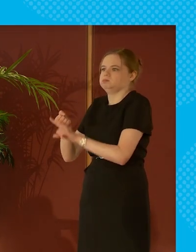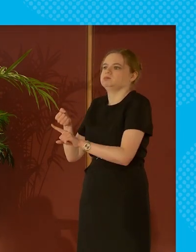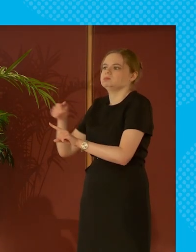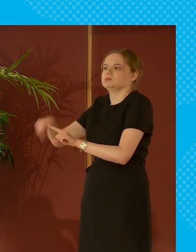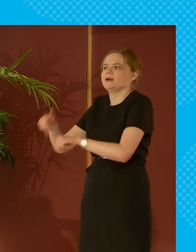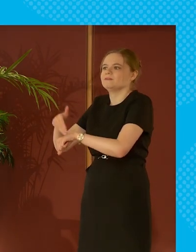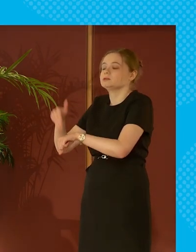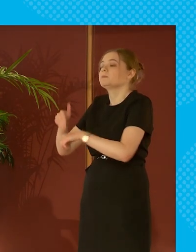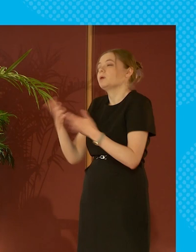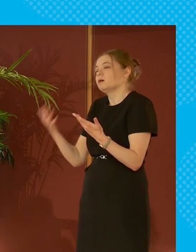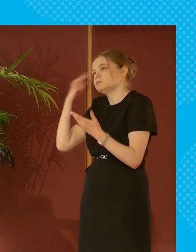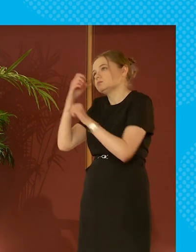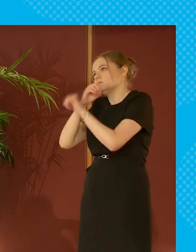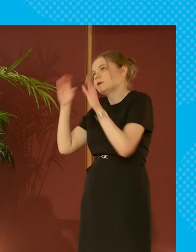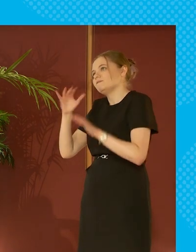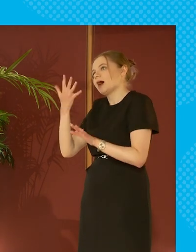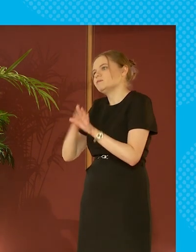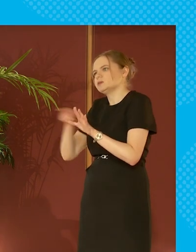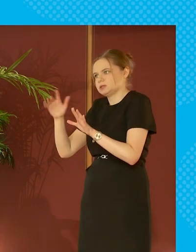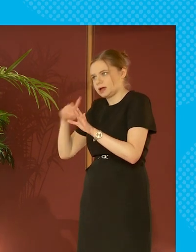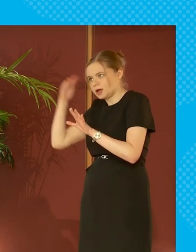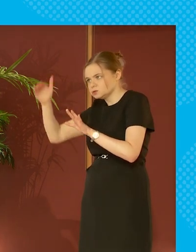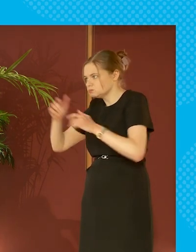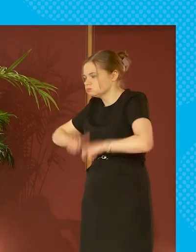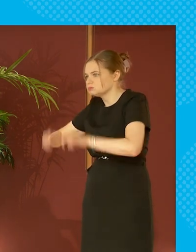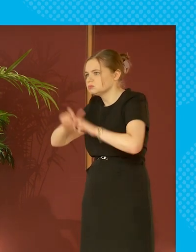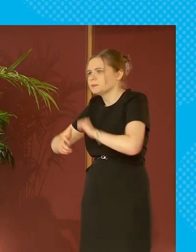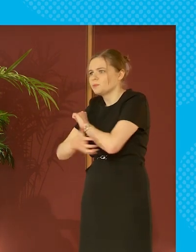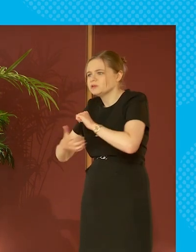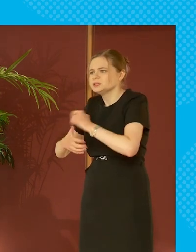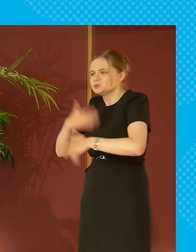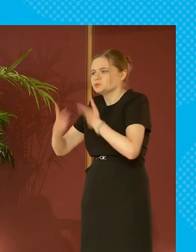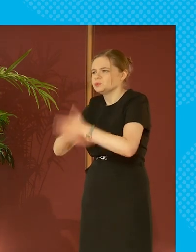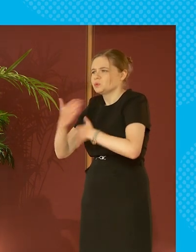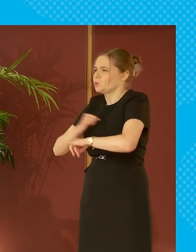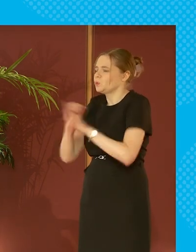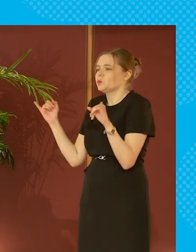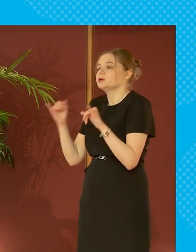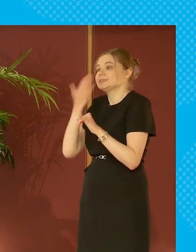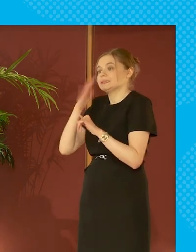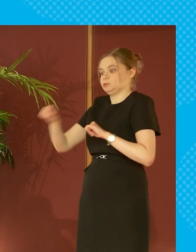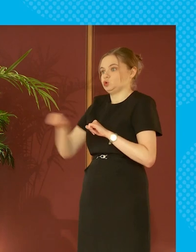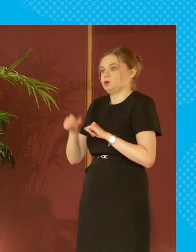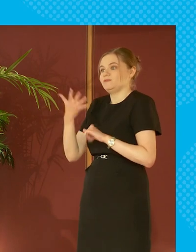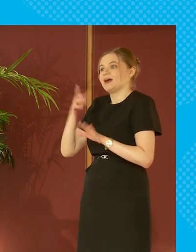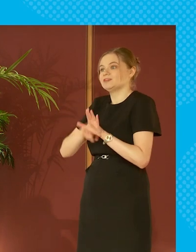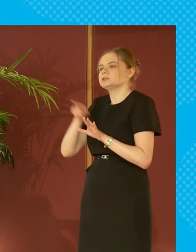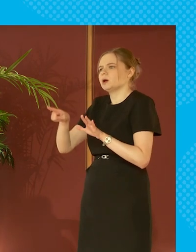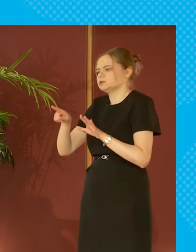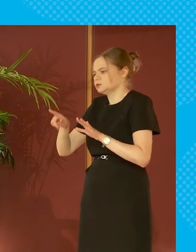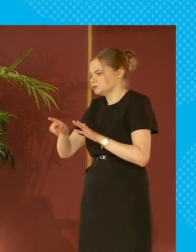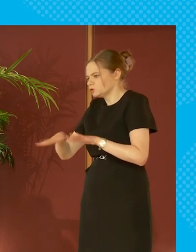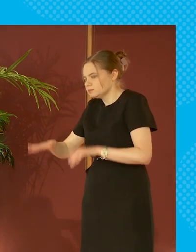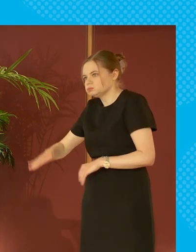sense but if you think about it even five years to an adult of experience in poverty might not seem like a long time but five years in